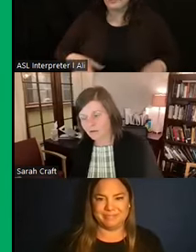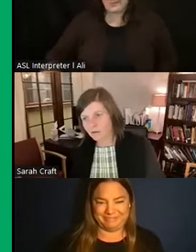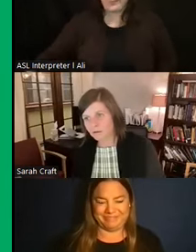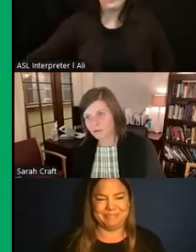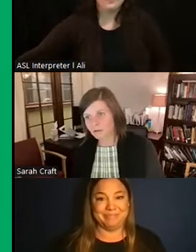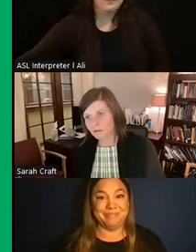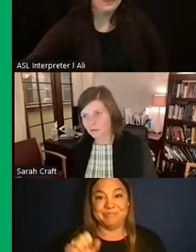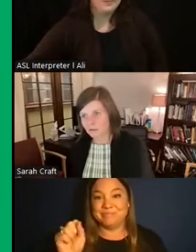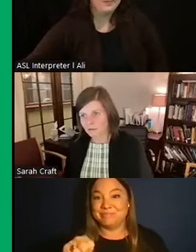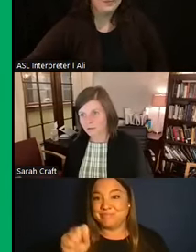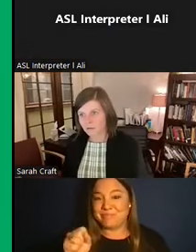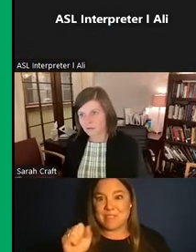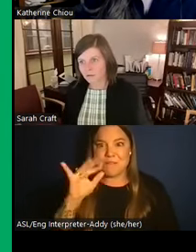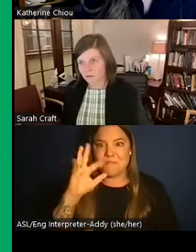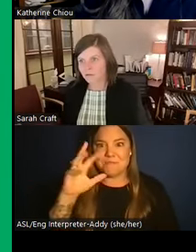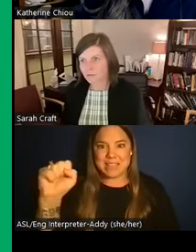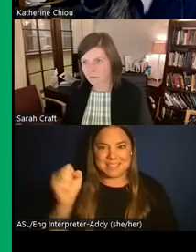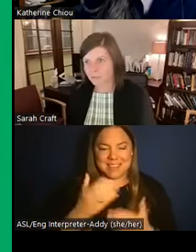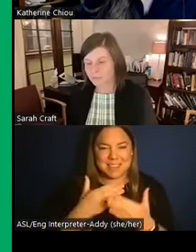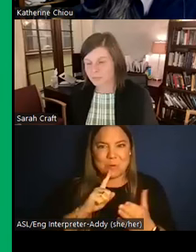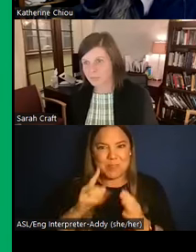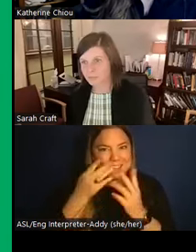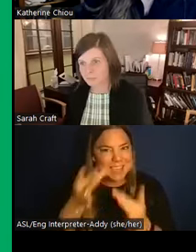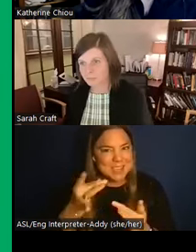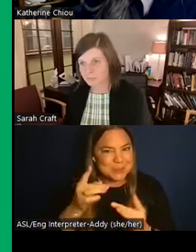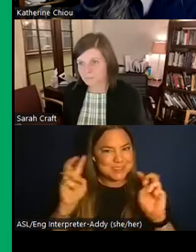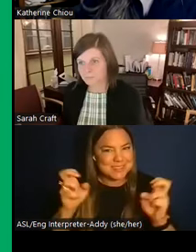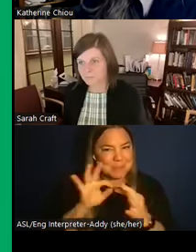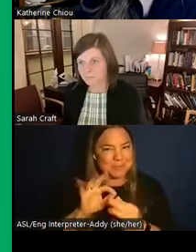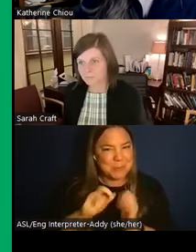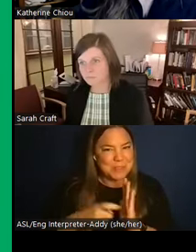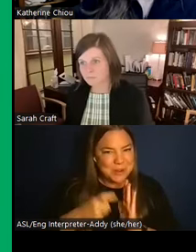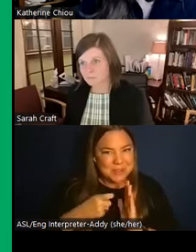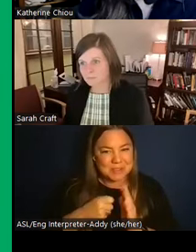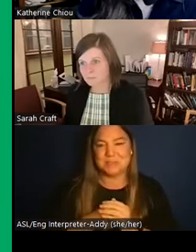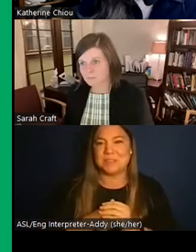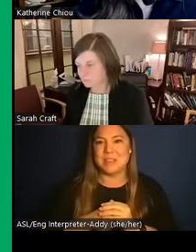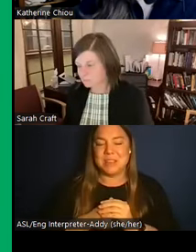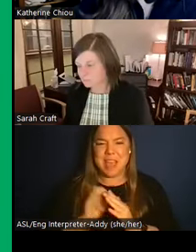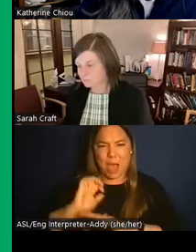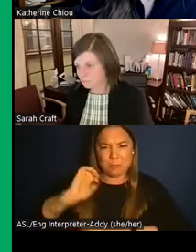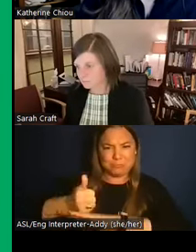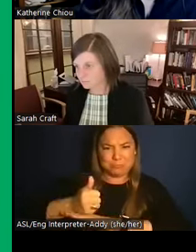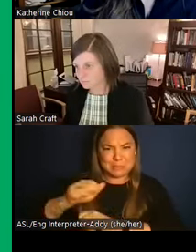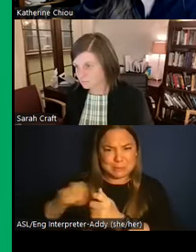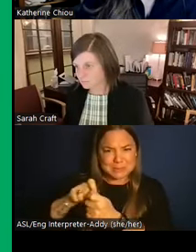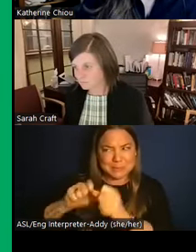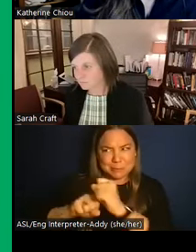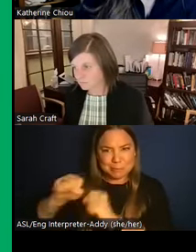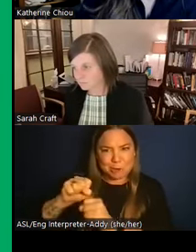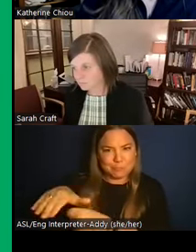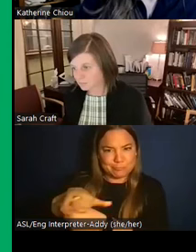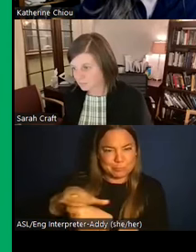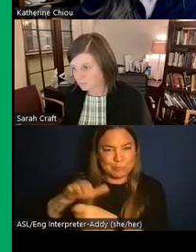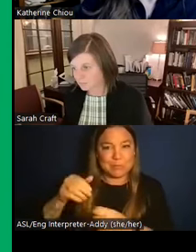big area of anthropological inquiry about like structuring spaces, right? I think we living in